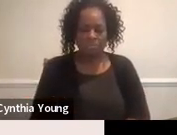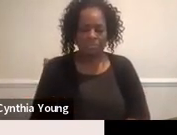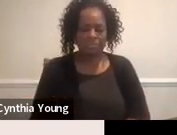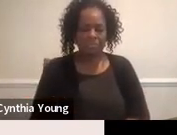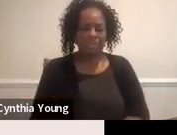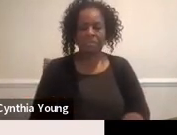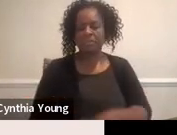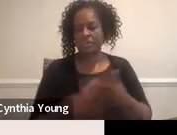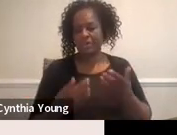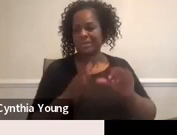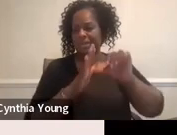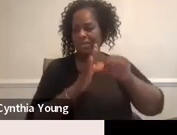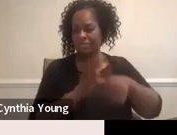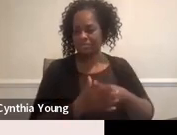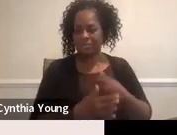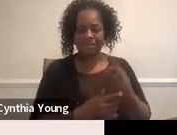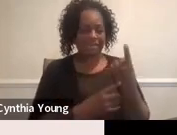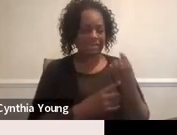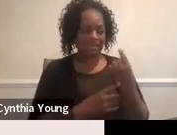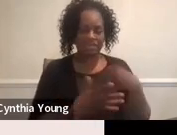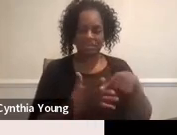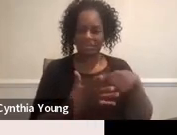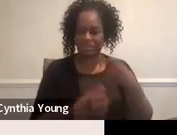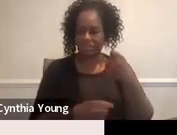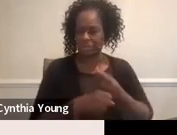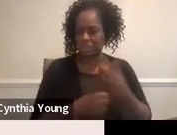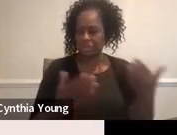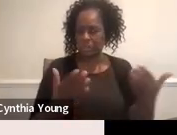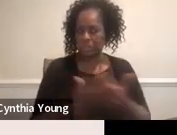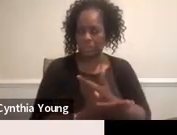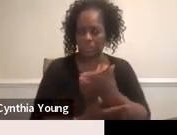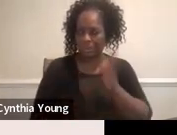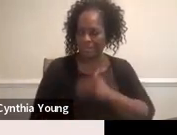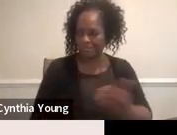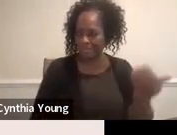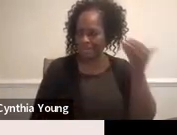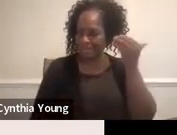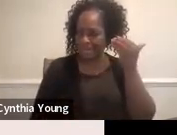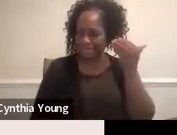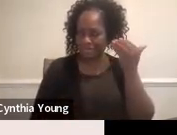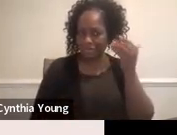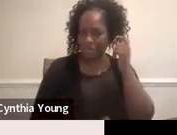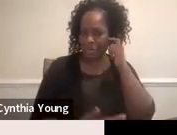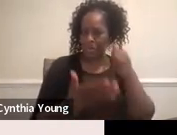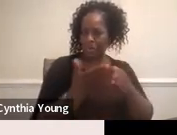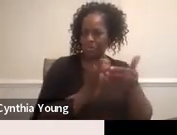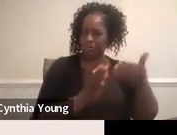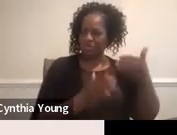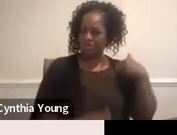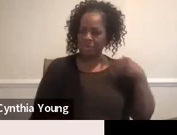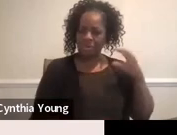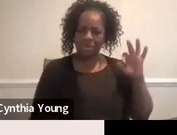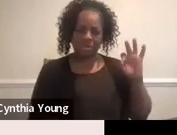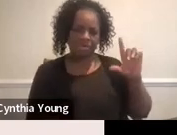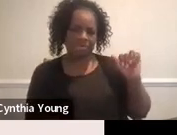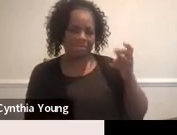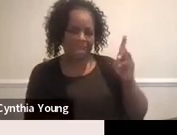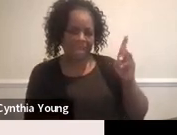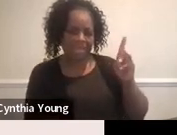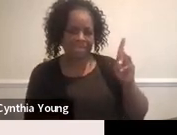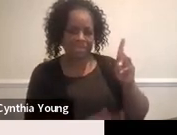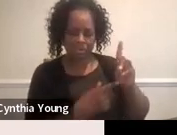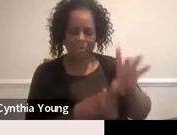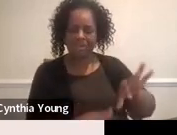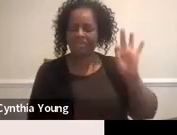like I said, we had two last year, one this year, was brand new to us. We had never been flagged for this before. Um, we did